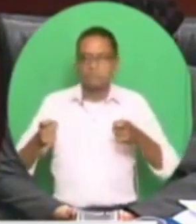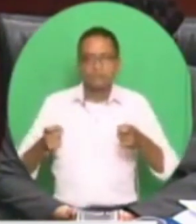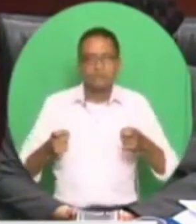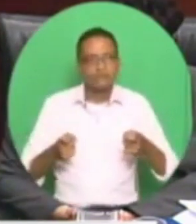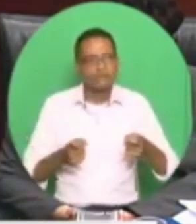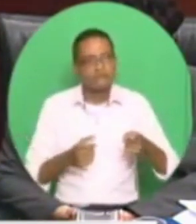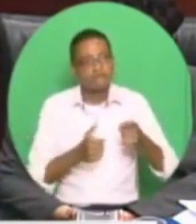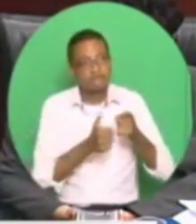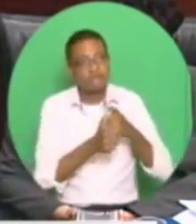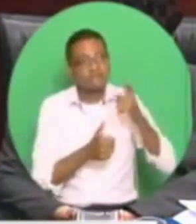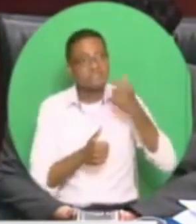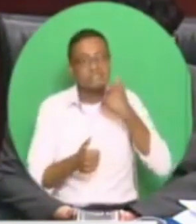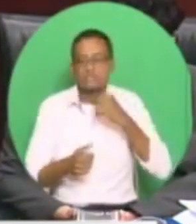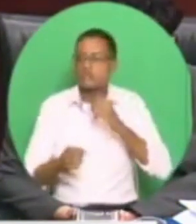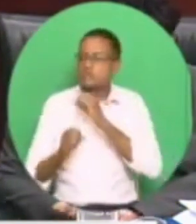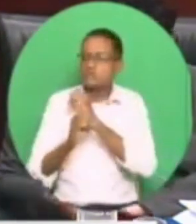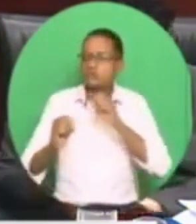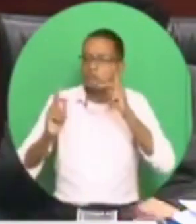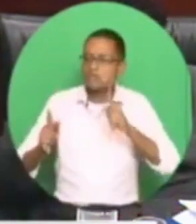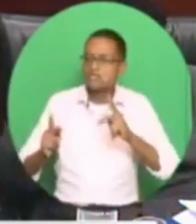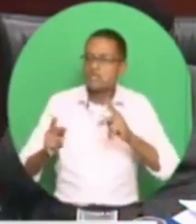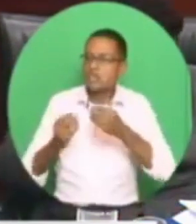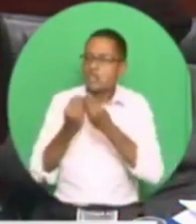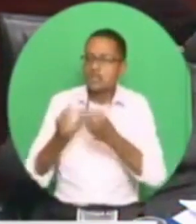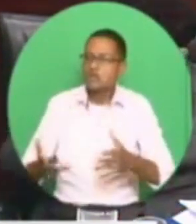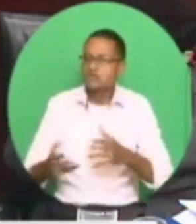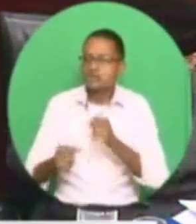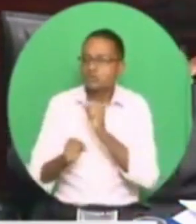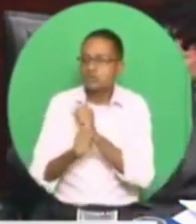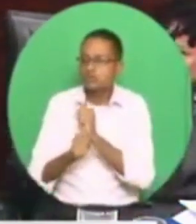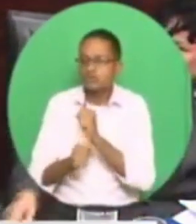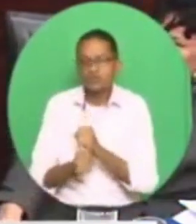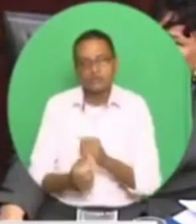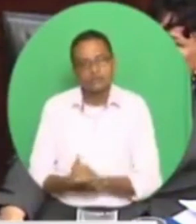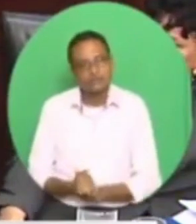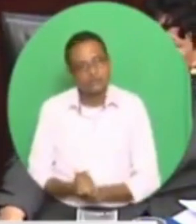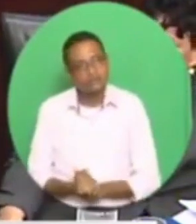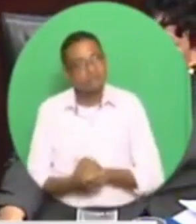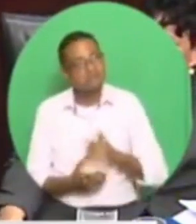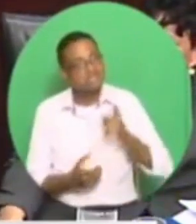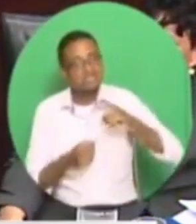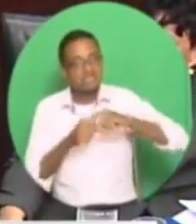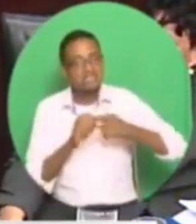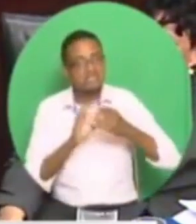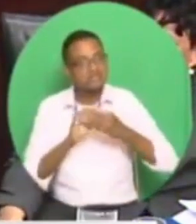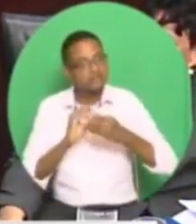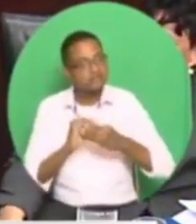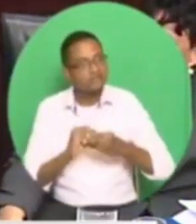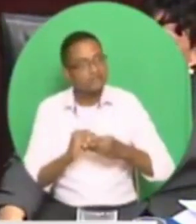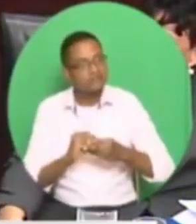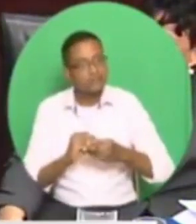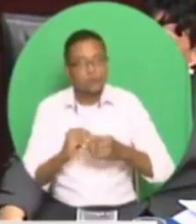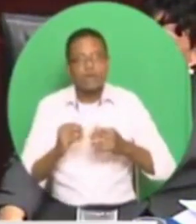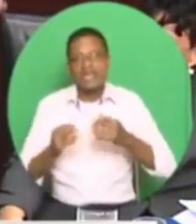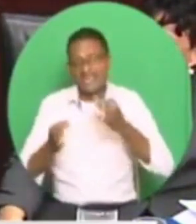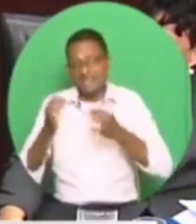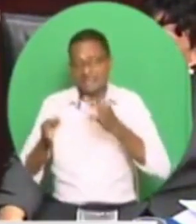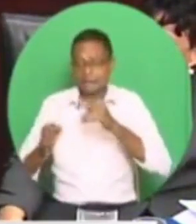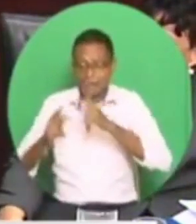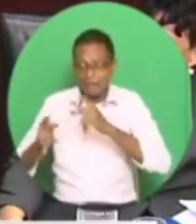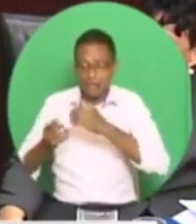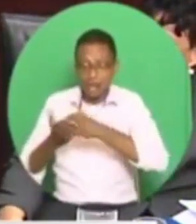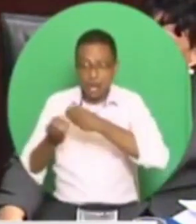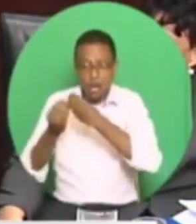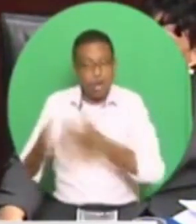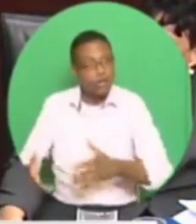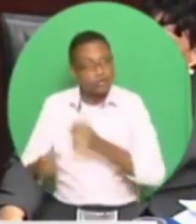a man lost their job. They started that. When man and woman lost their job, they say we are happy to say, notwithstanding